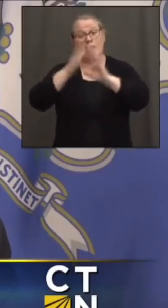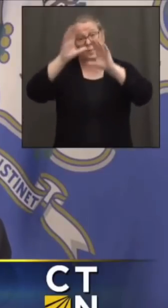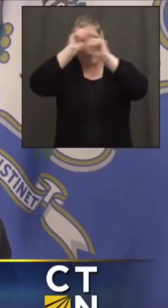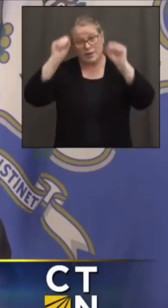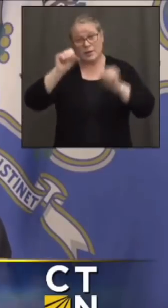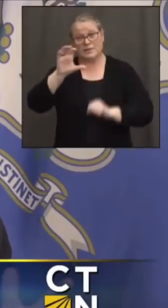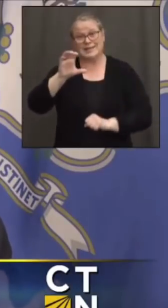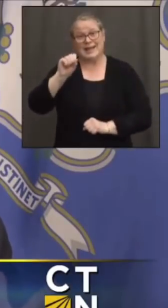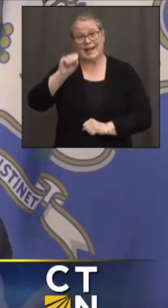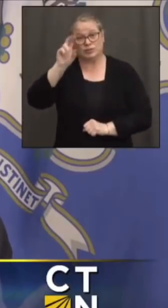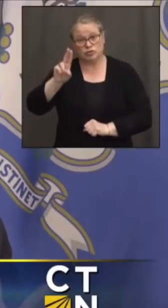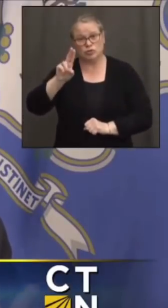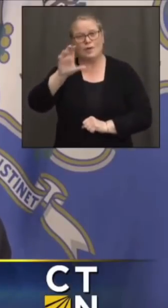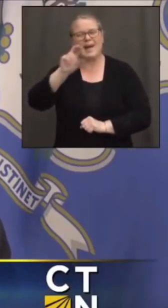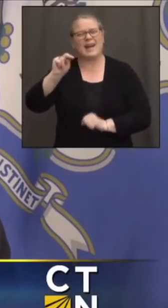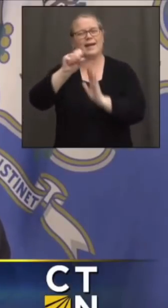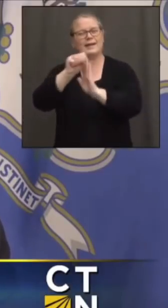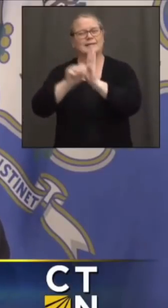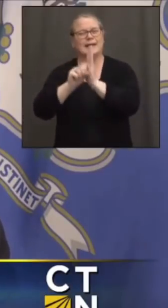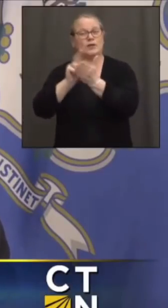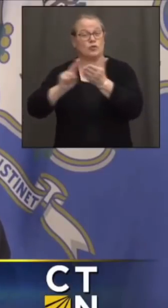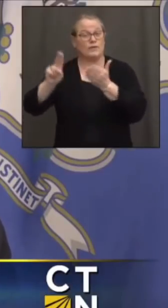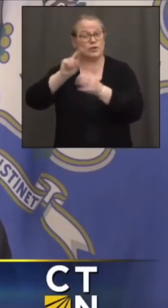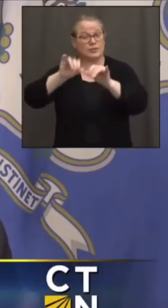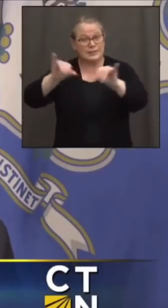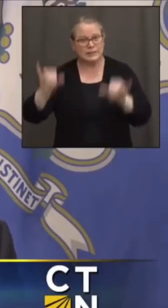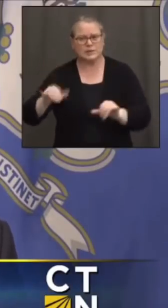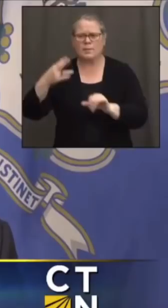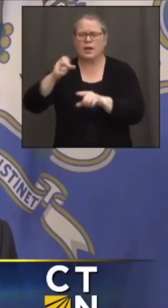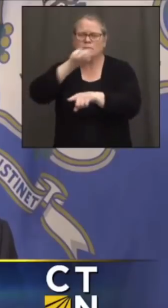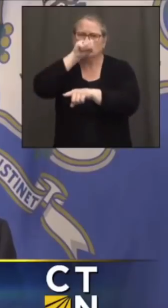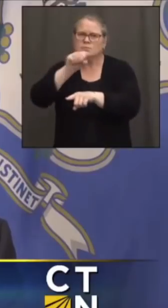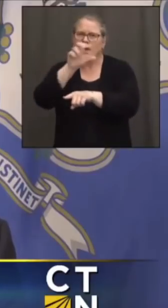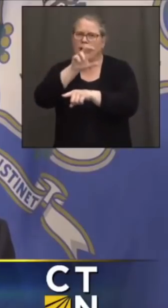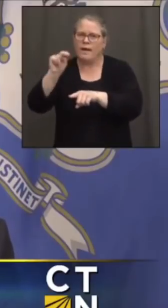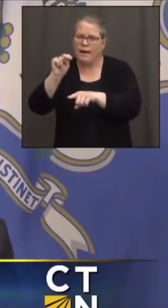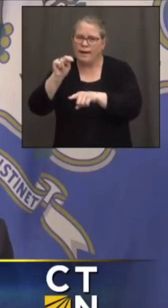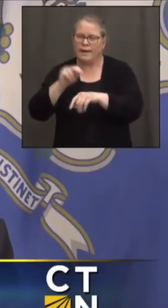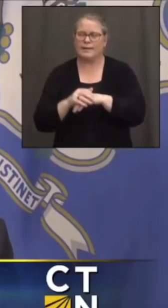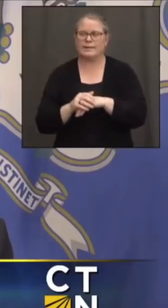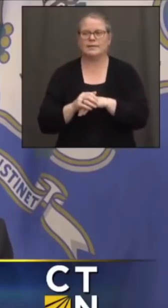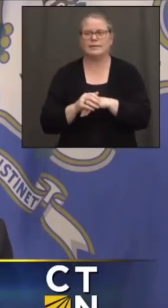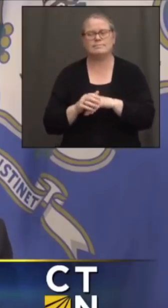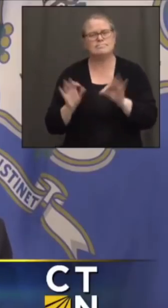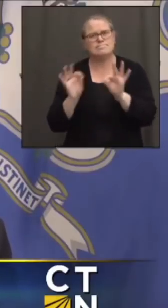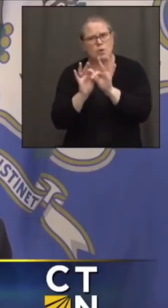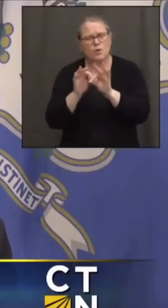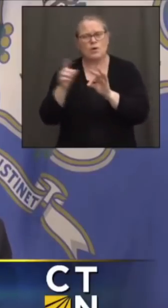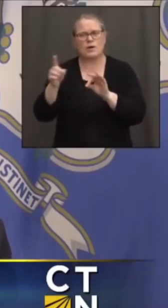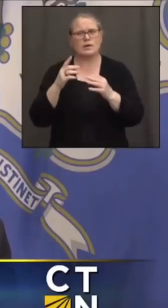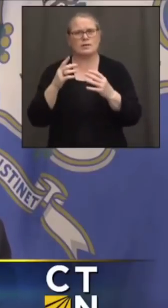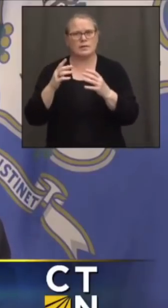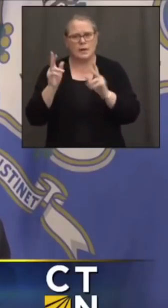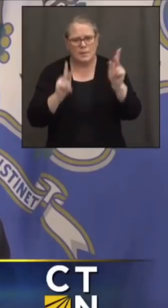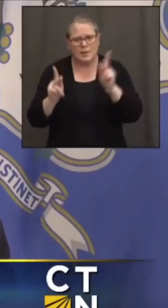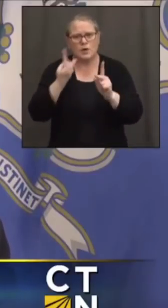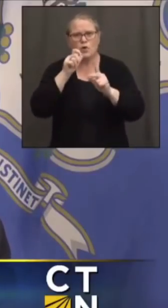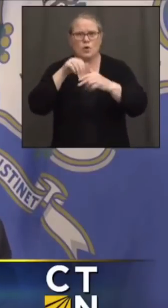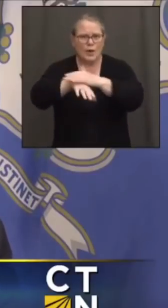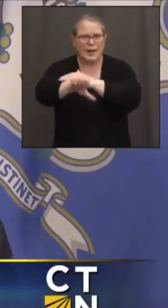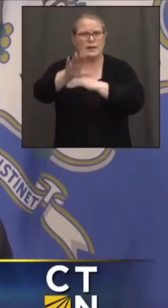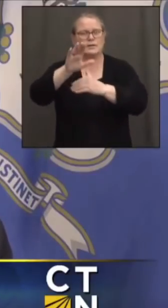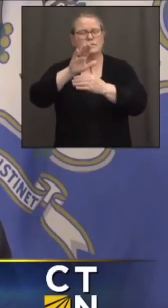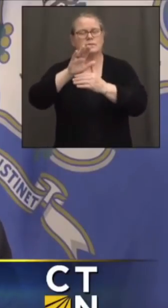Connecticut and really has a real focus on folks coming through our system and how they can get broad-based